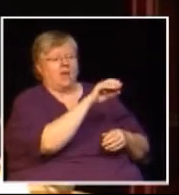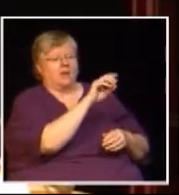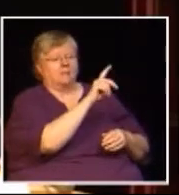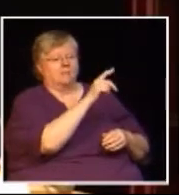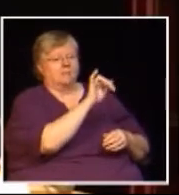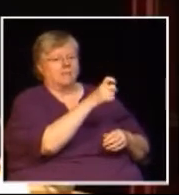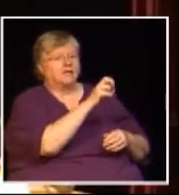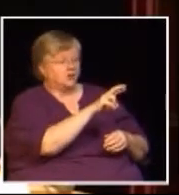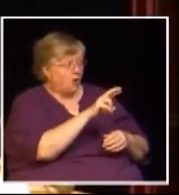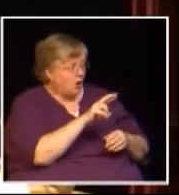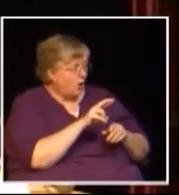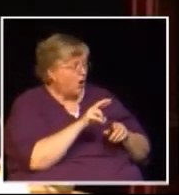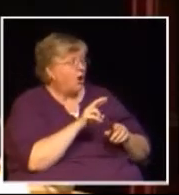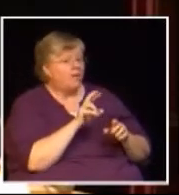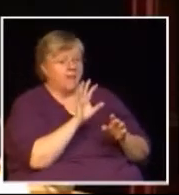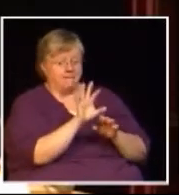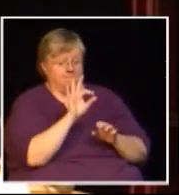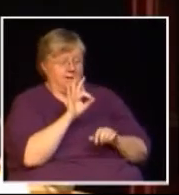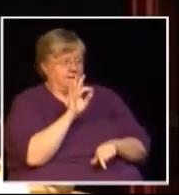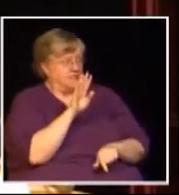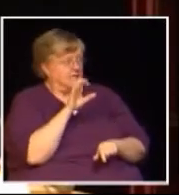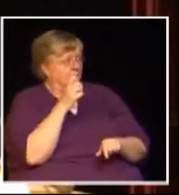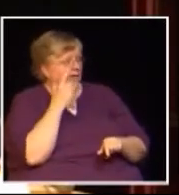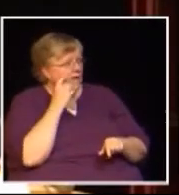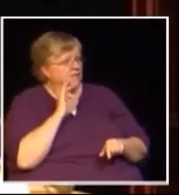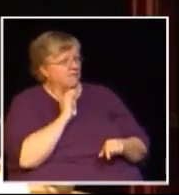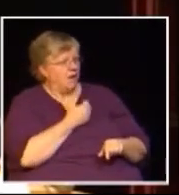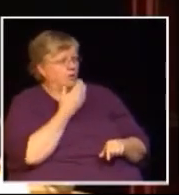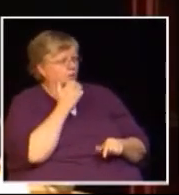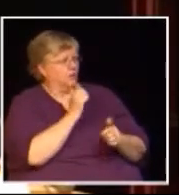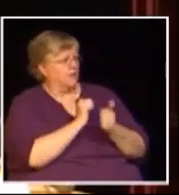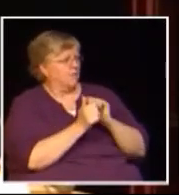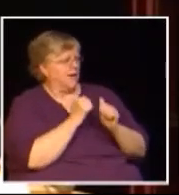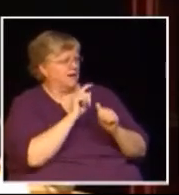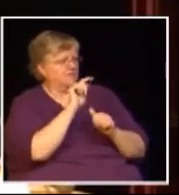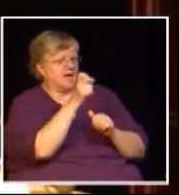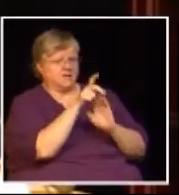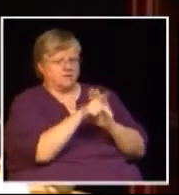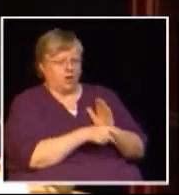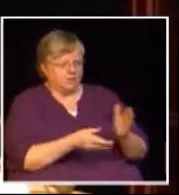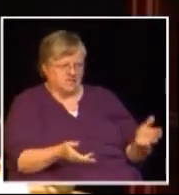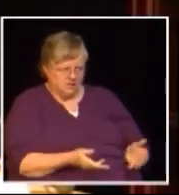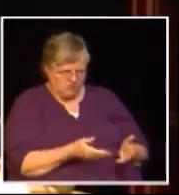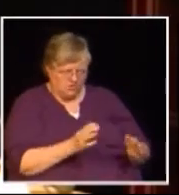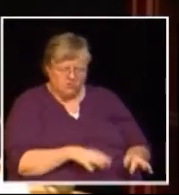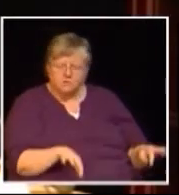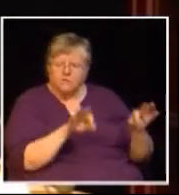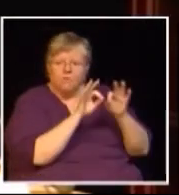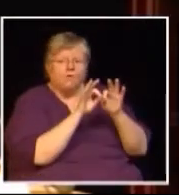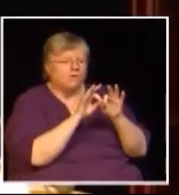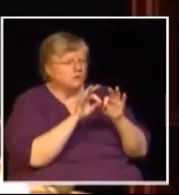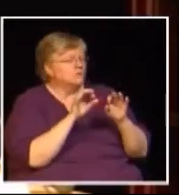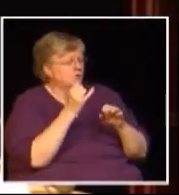did competitive tax policy it is real and this is an important decision for all of you thank you